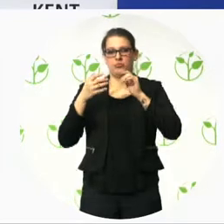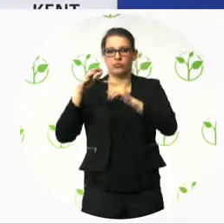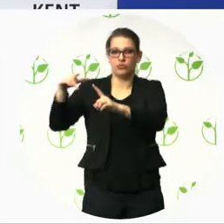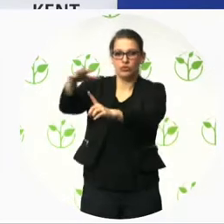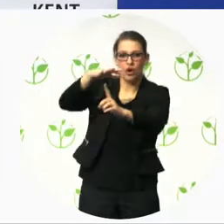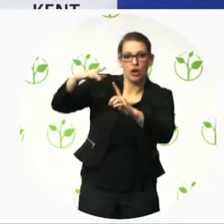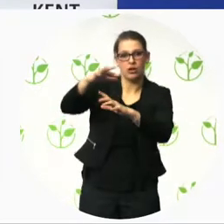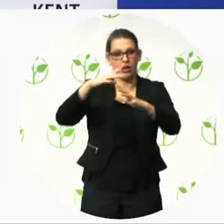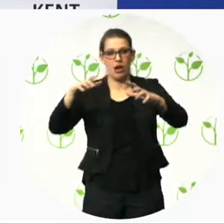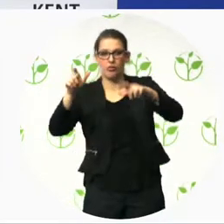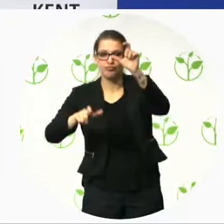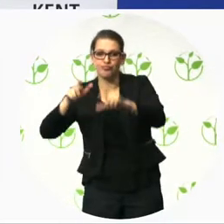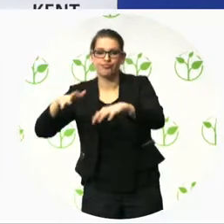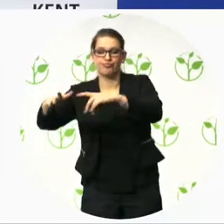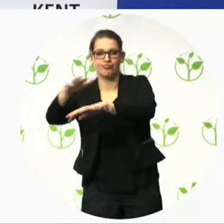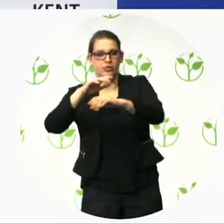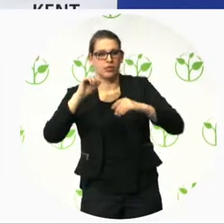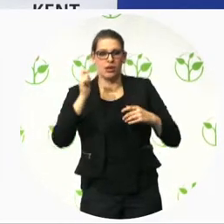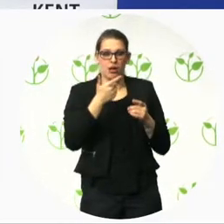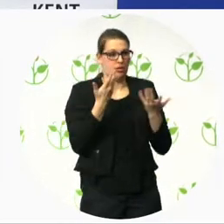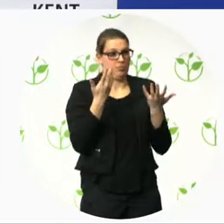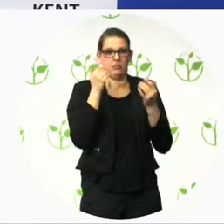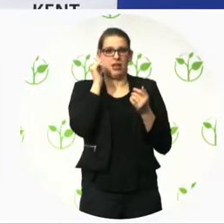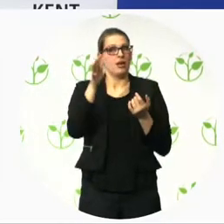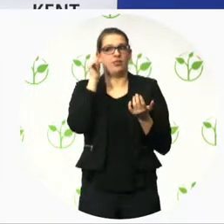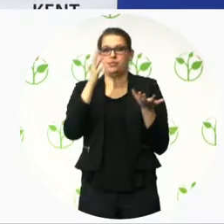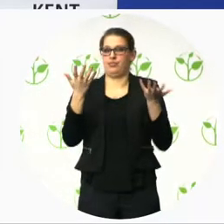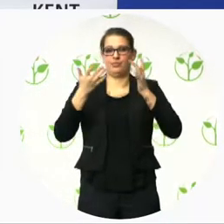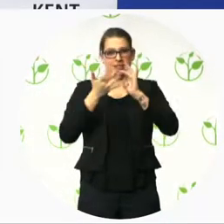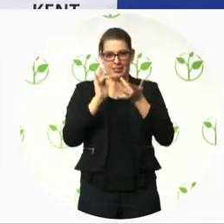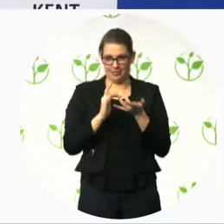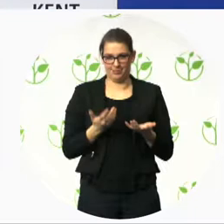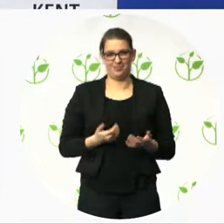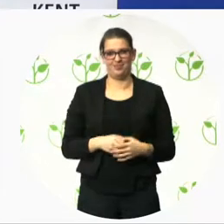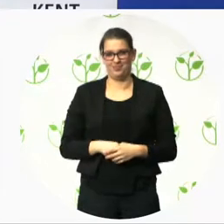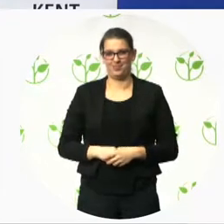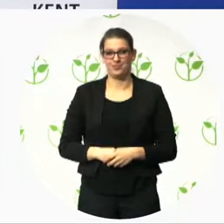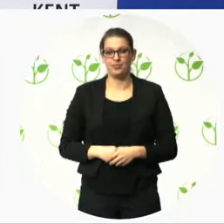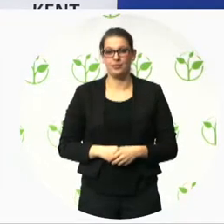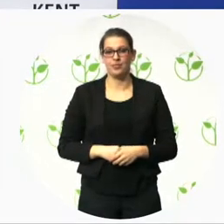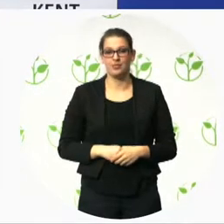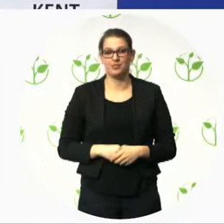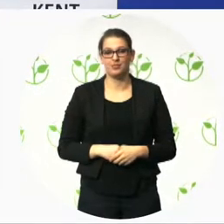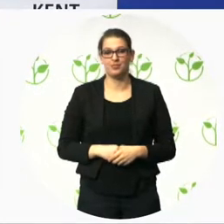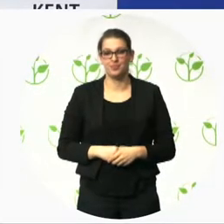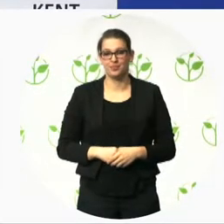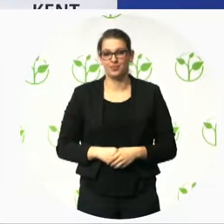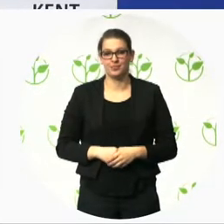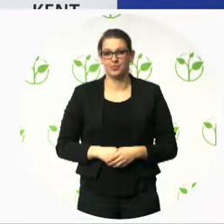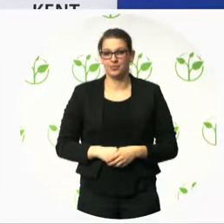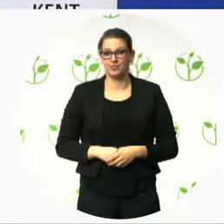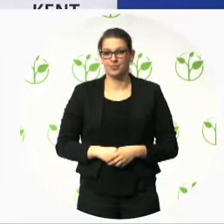DG is responsible for the digital single market, and we don't want part of the digital single market being blocked to